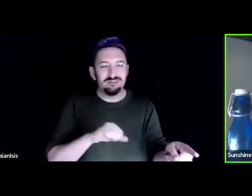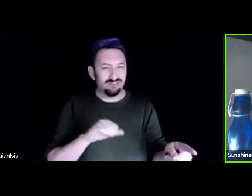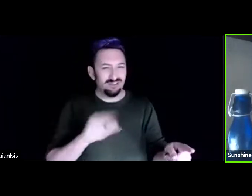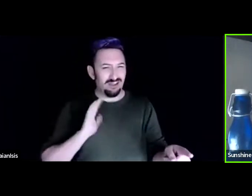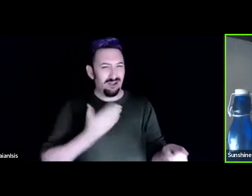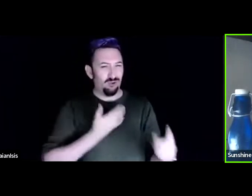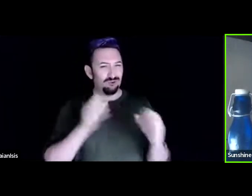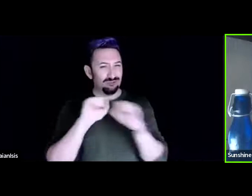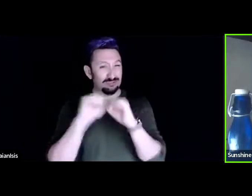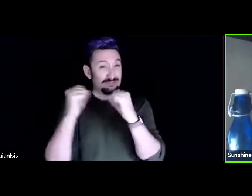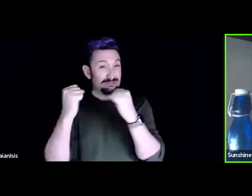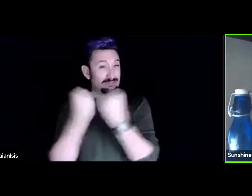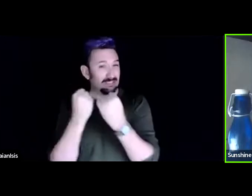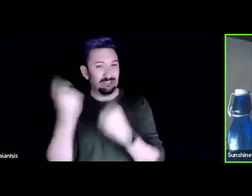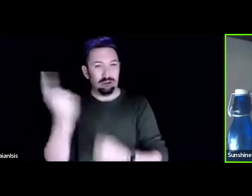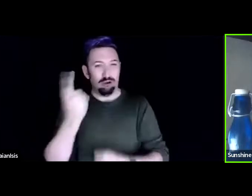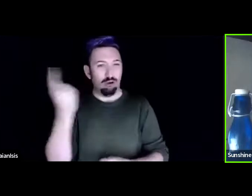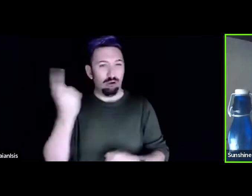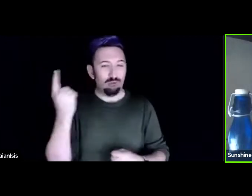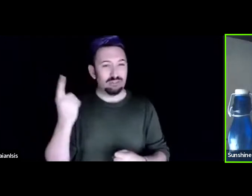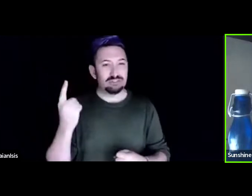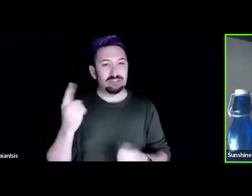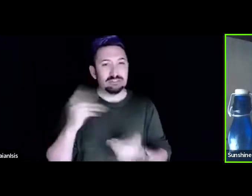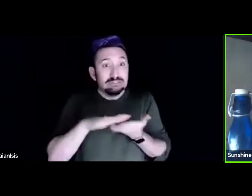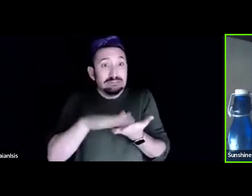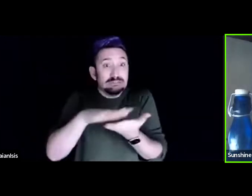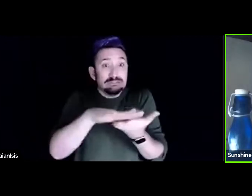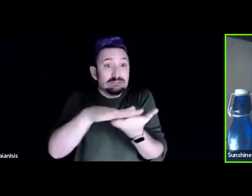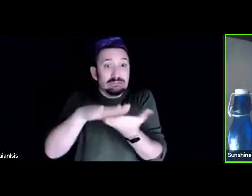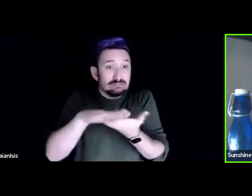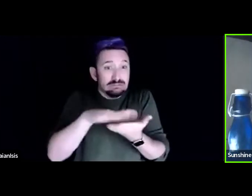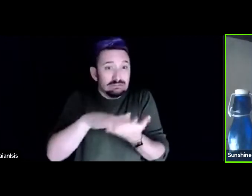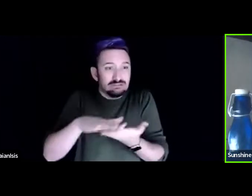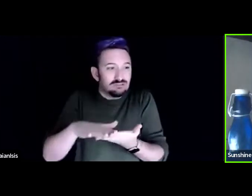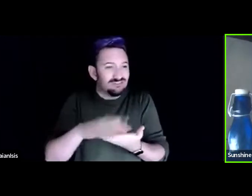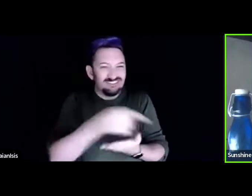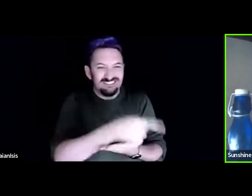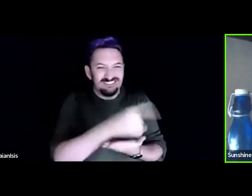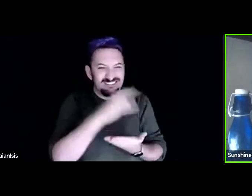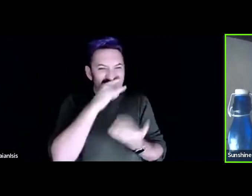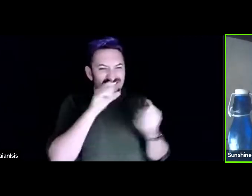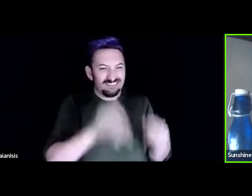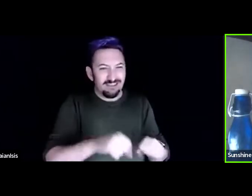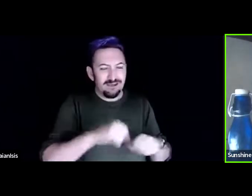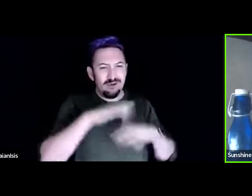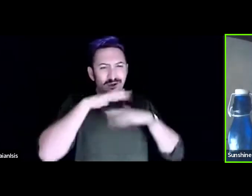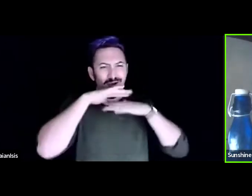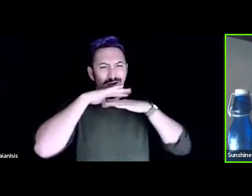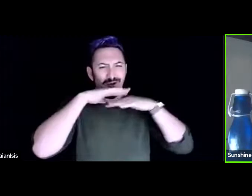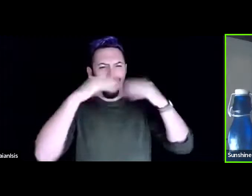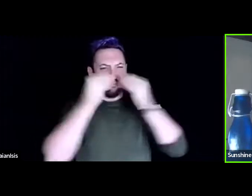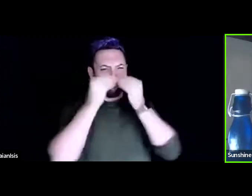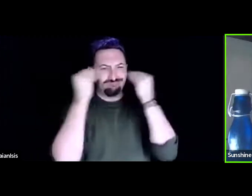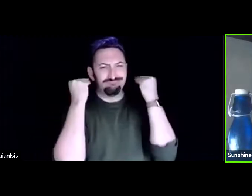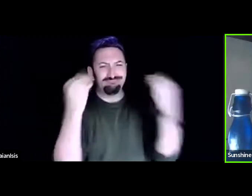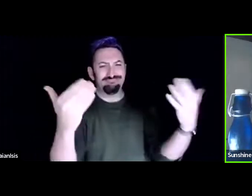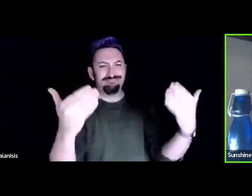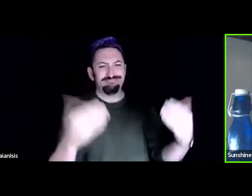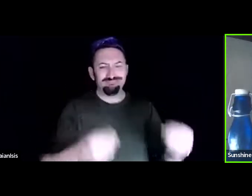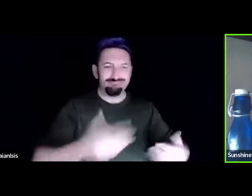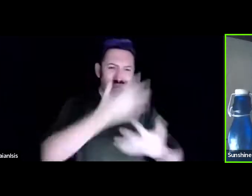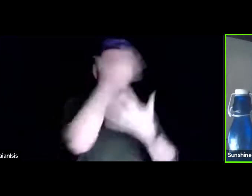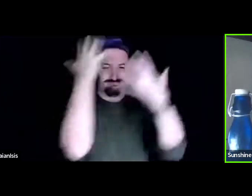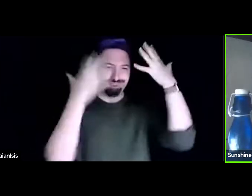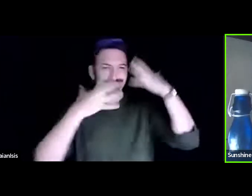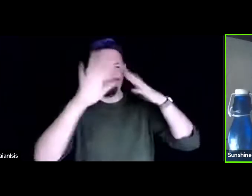go crazy and be messy and it's a part of the process and be themselves and get creative. So that has been really